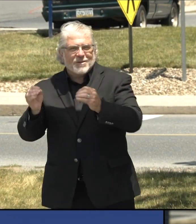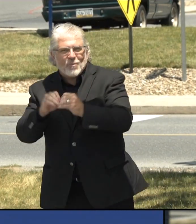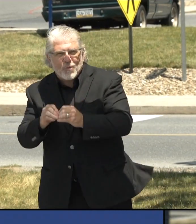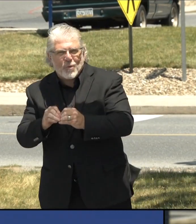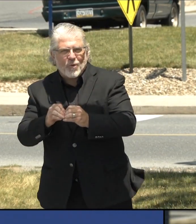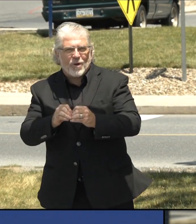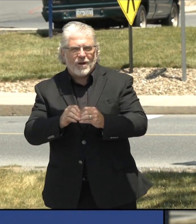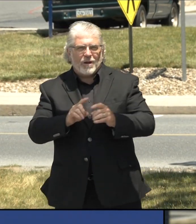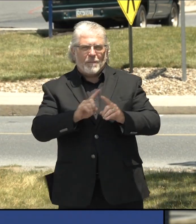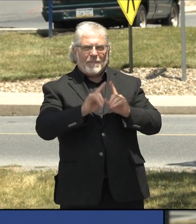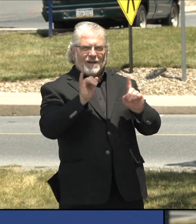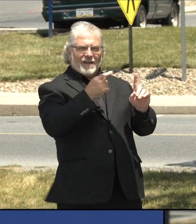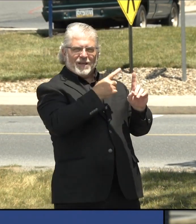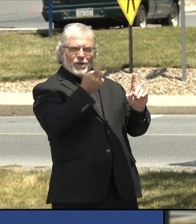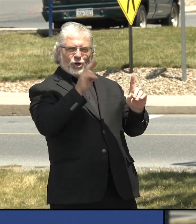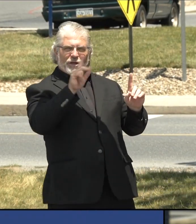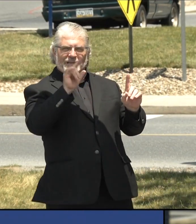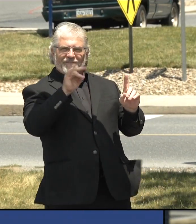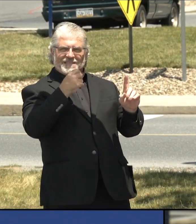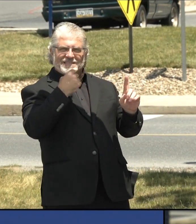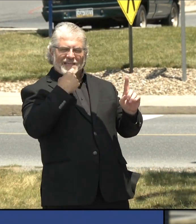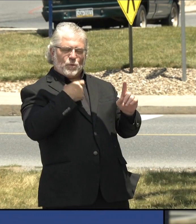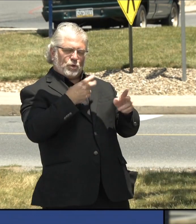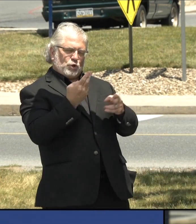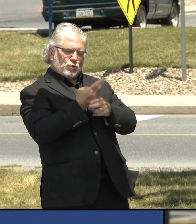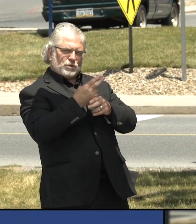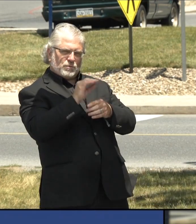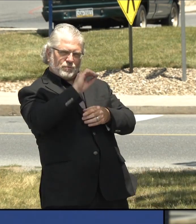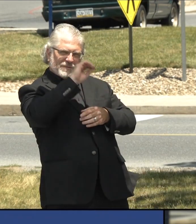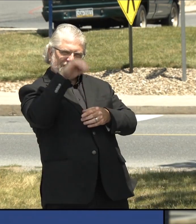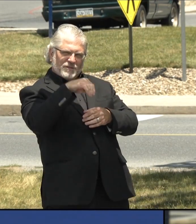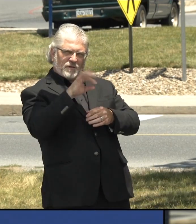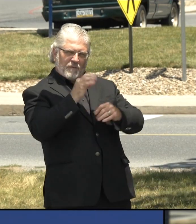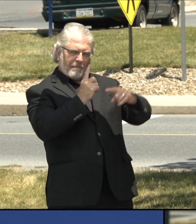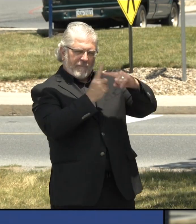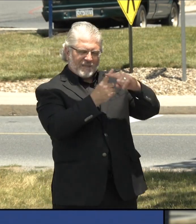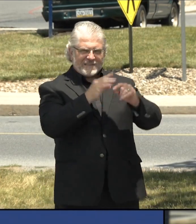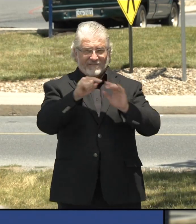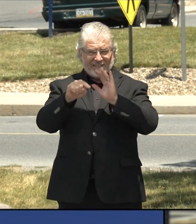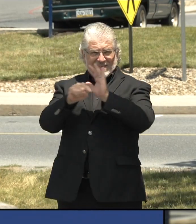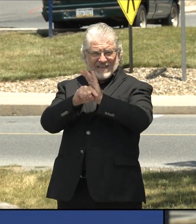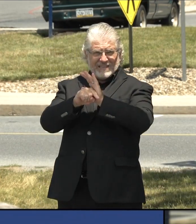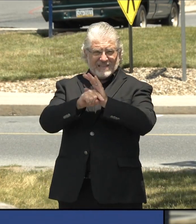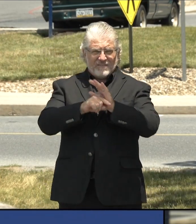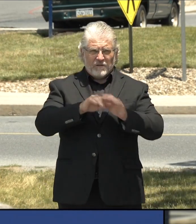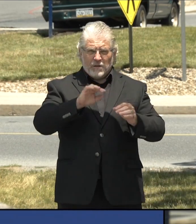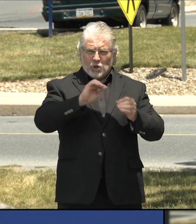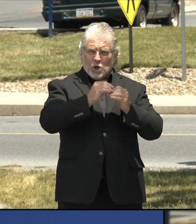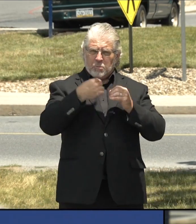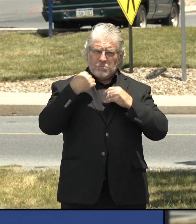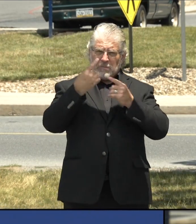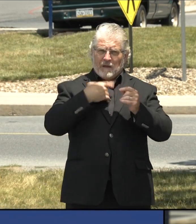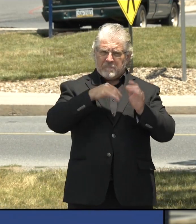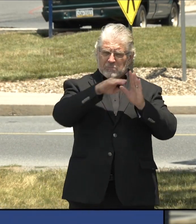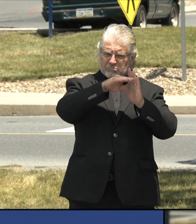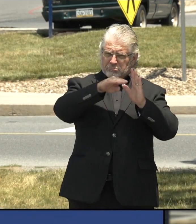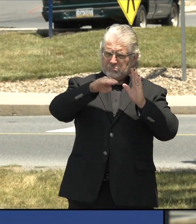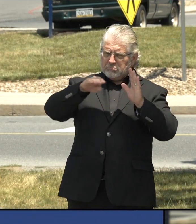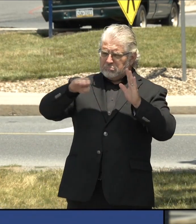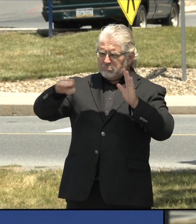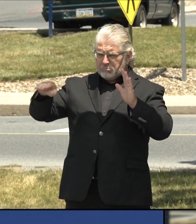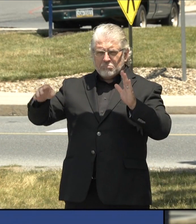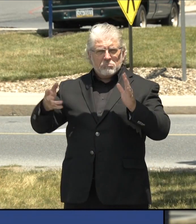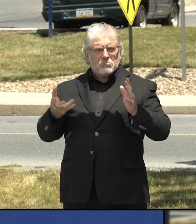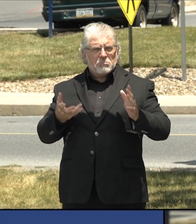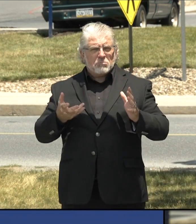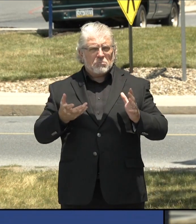that, uh, uh, if the, the positivity rate doesn't really change, we're just testing more people. I think we, we, uh, we don't see that